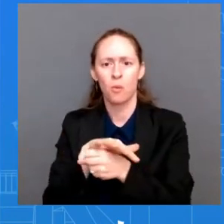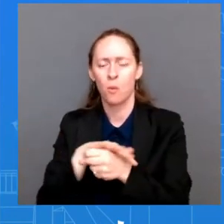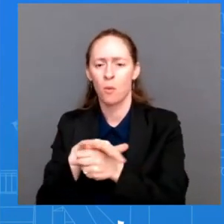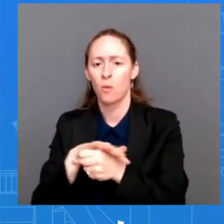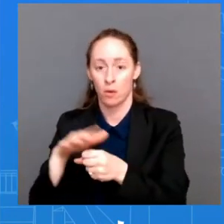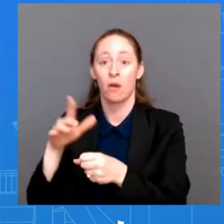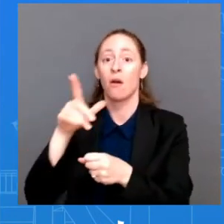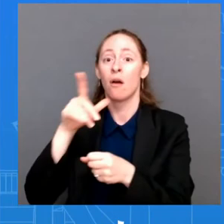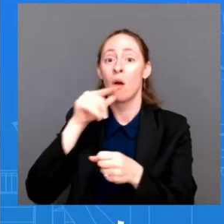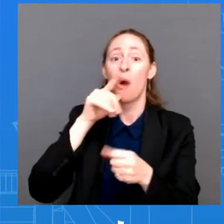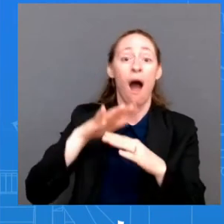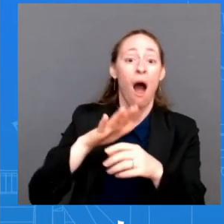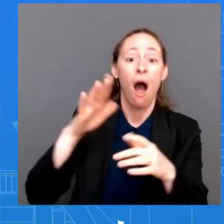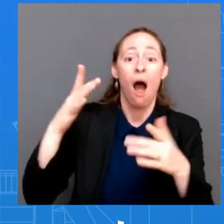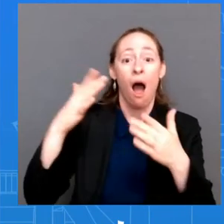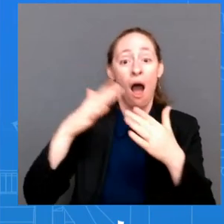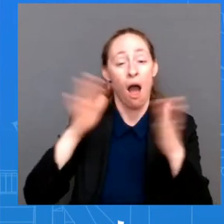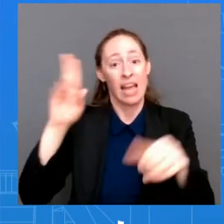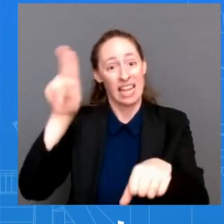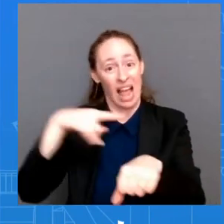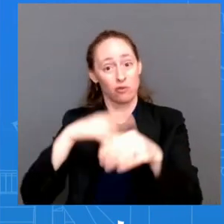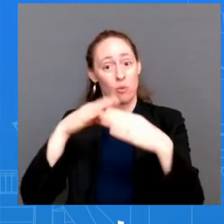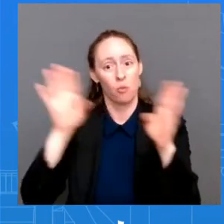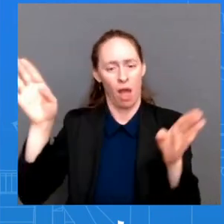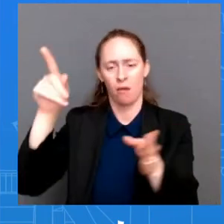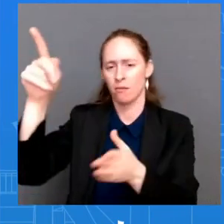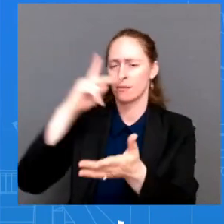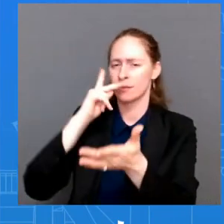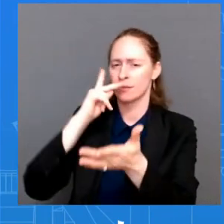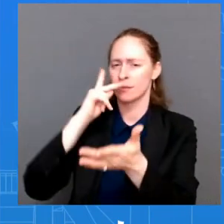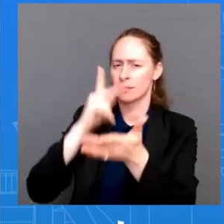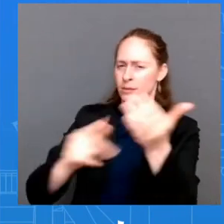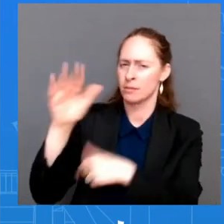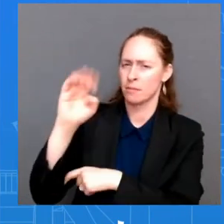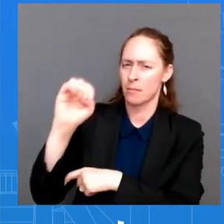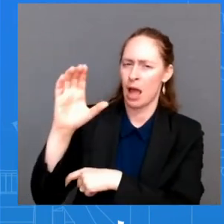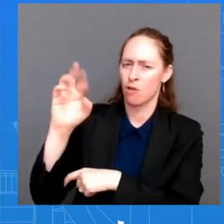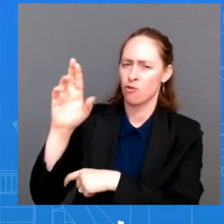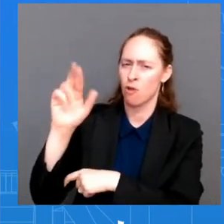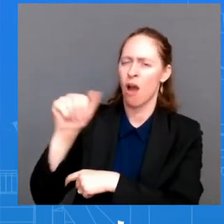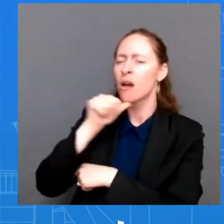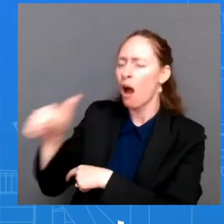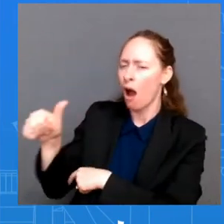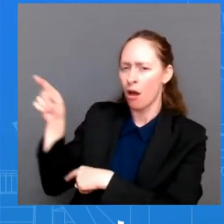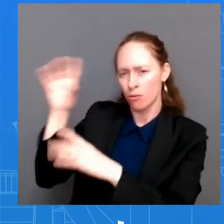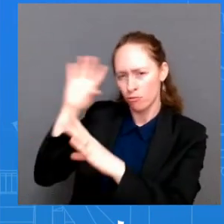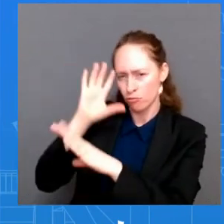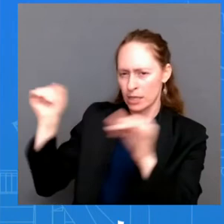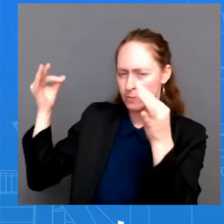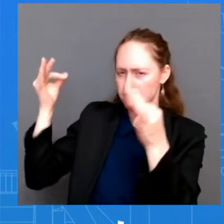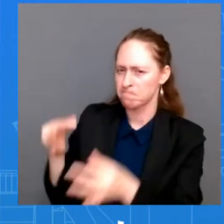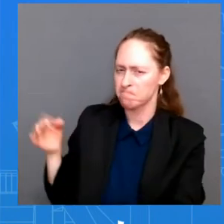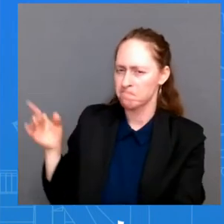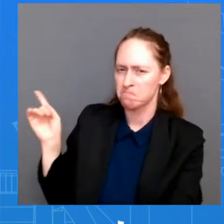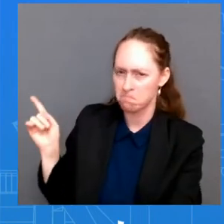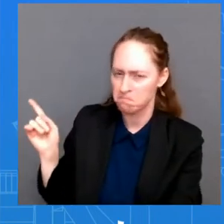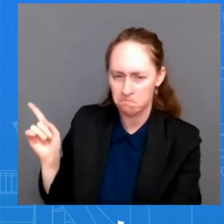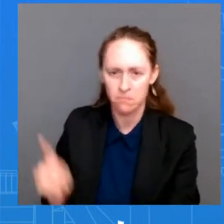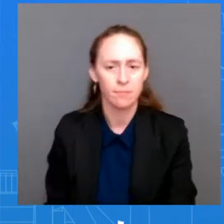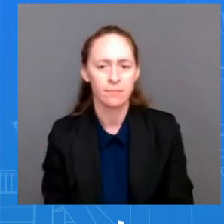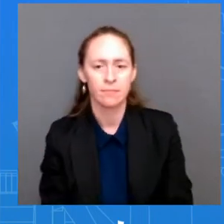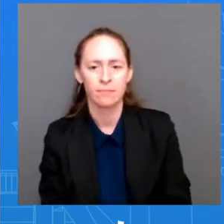by the president. But as you know, we are considering every policy option to help end this outbreak. That is